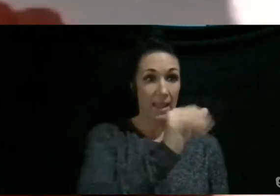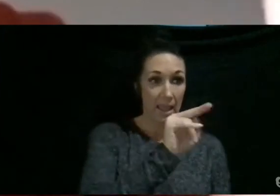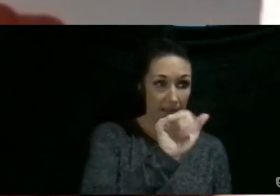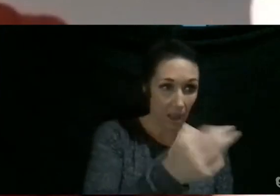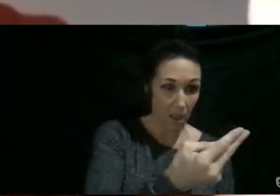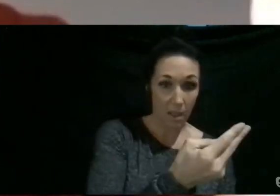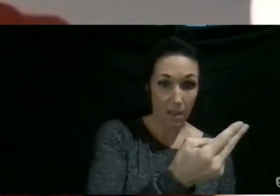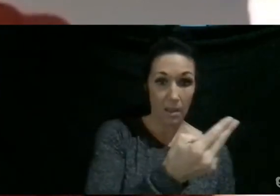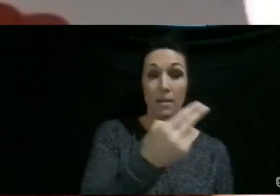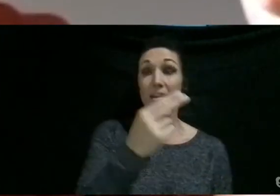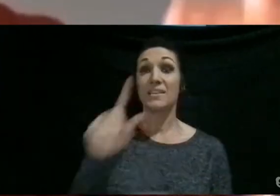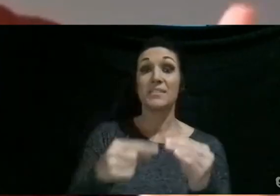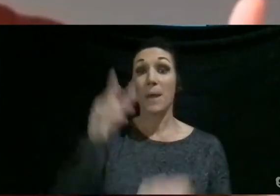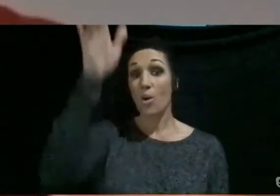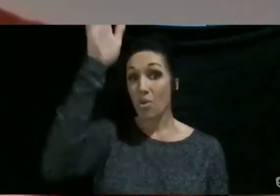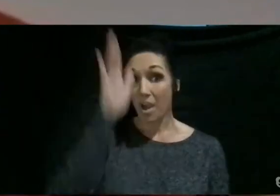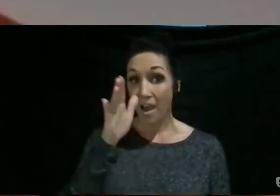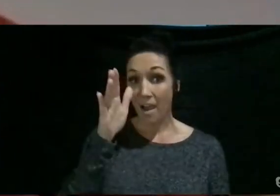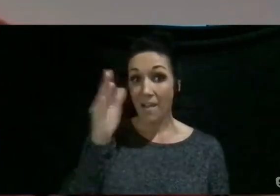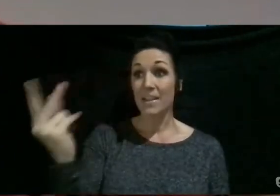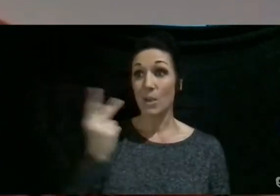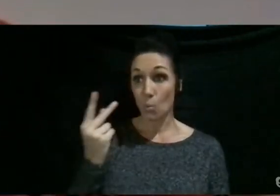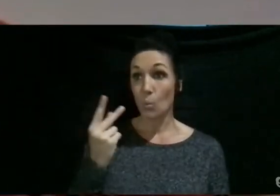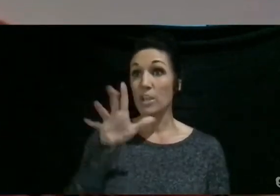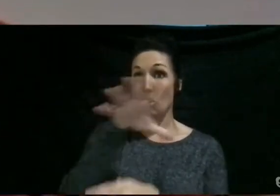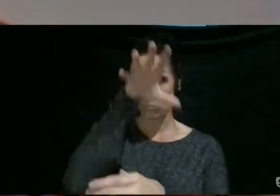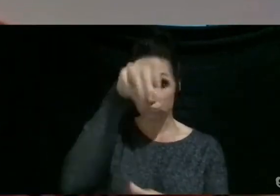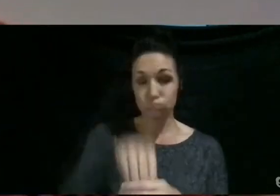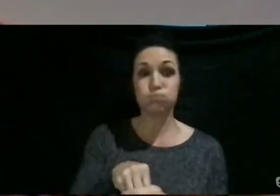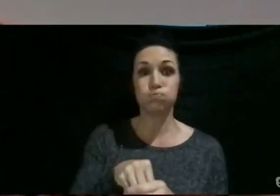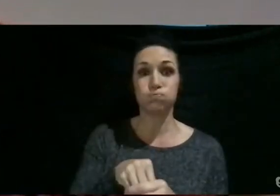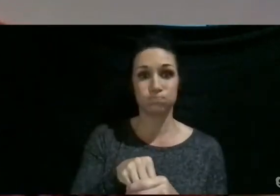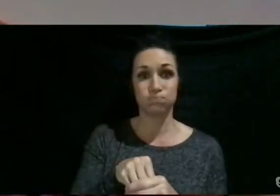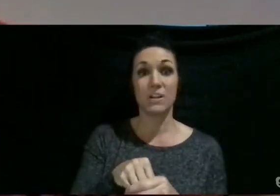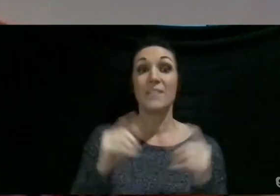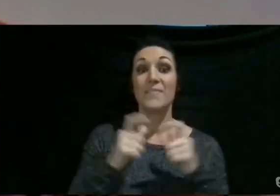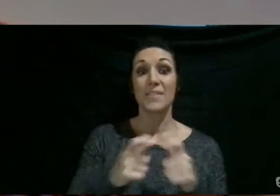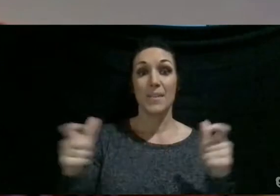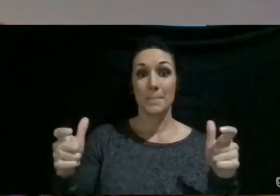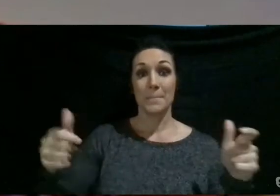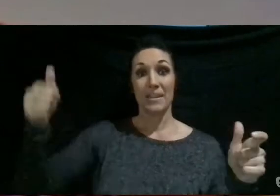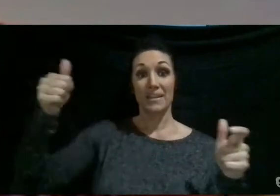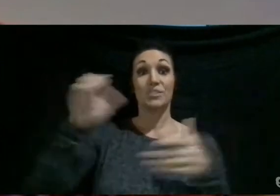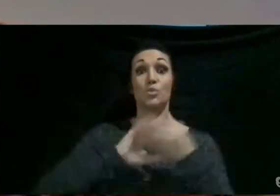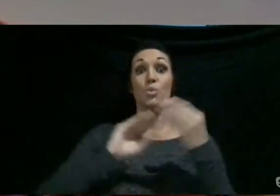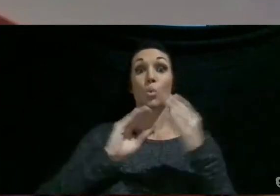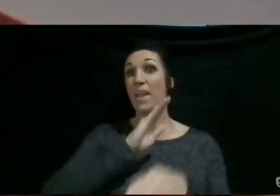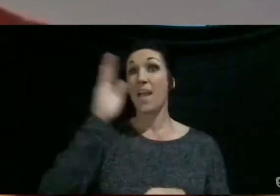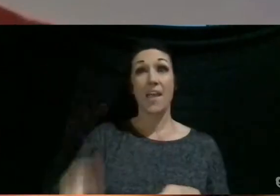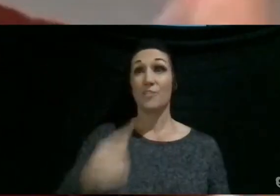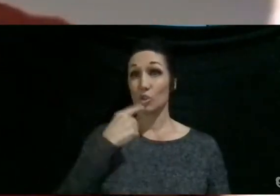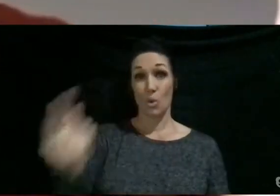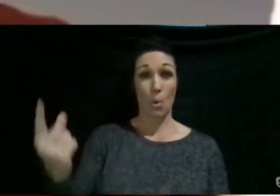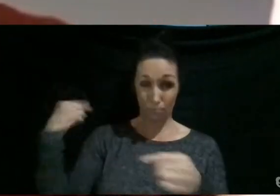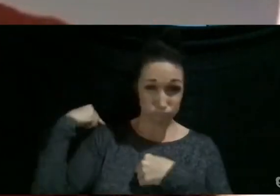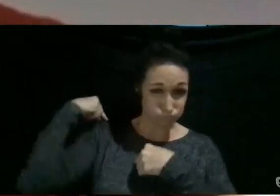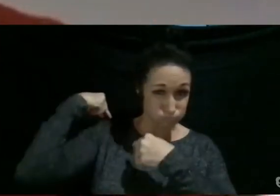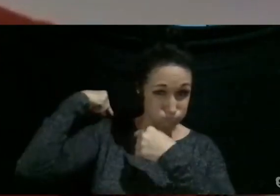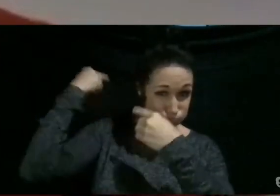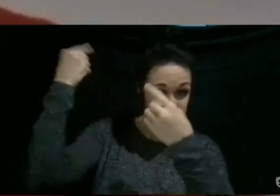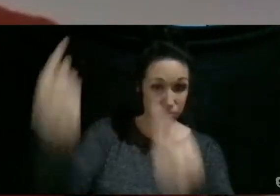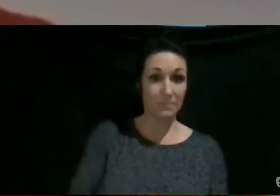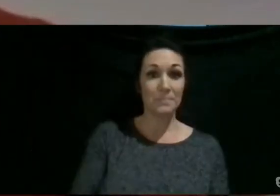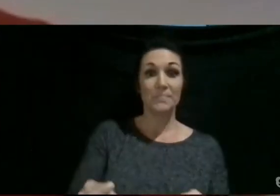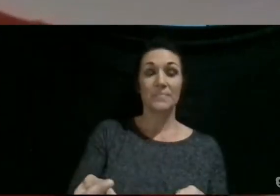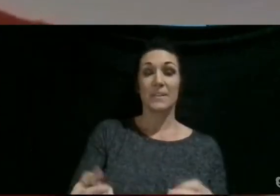it's about God, and we get to be a part of that, the biggest story ever told, so that